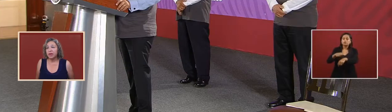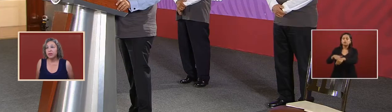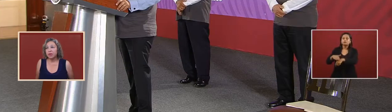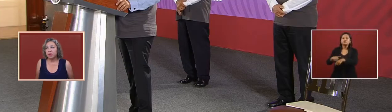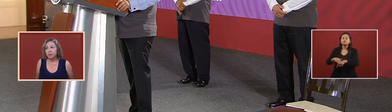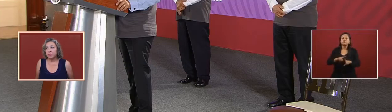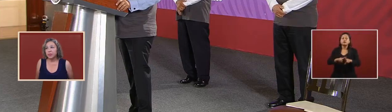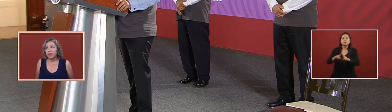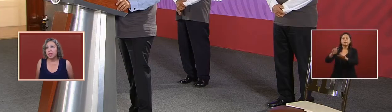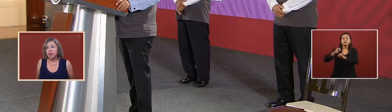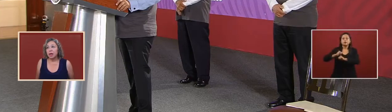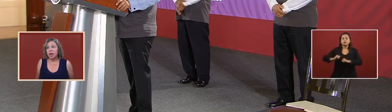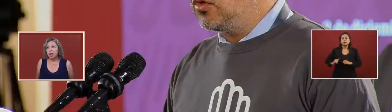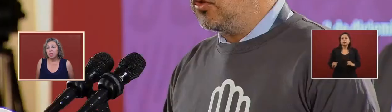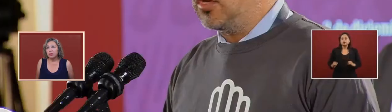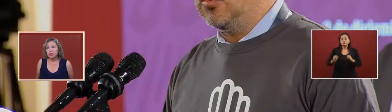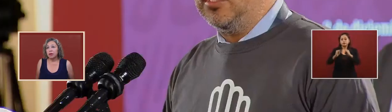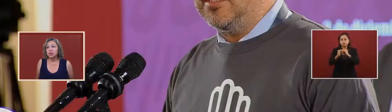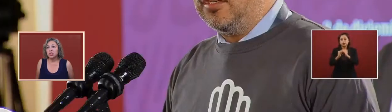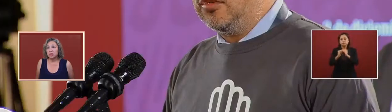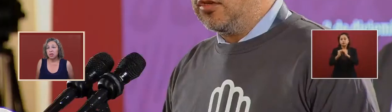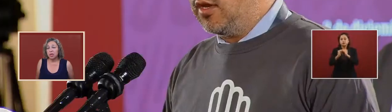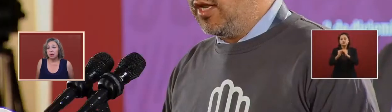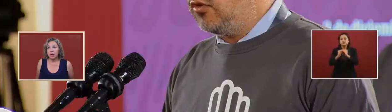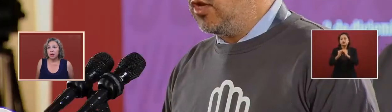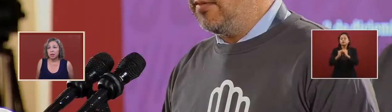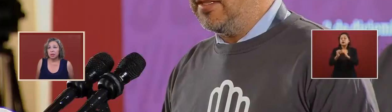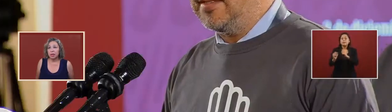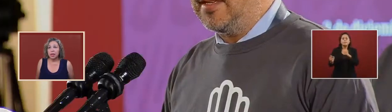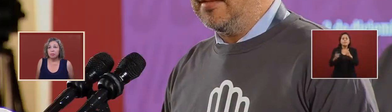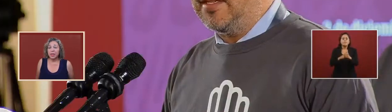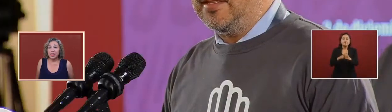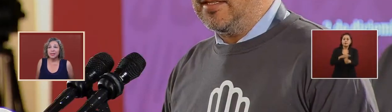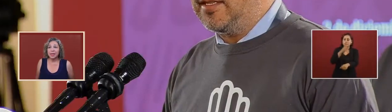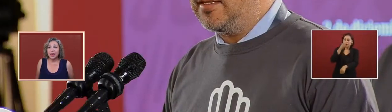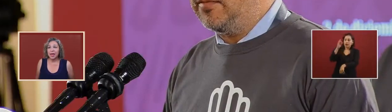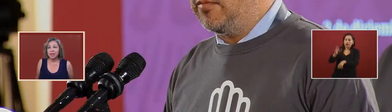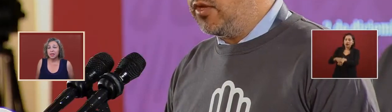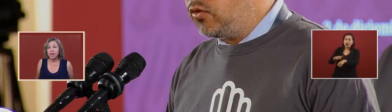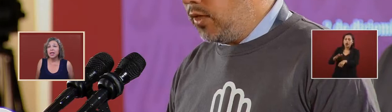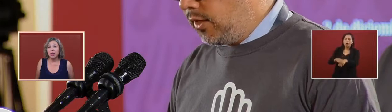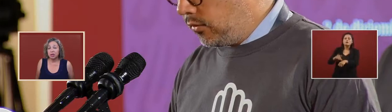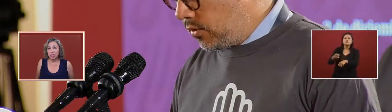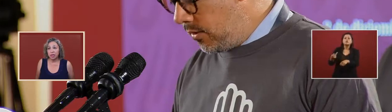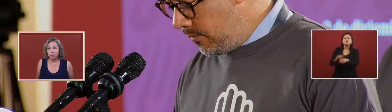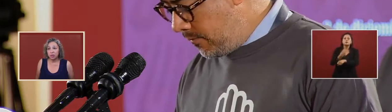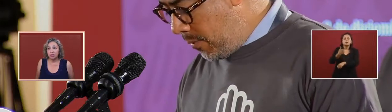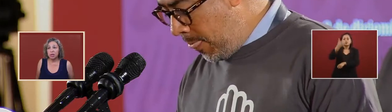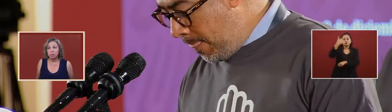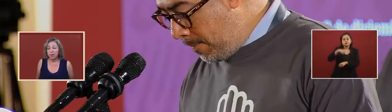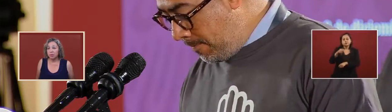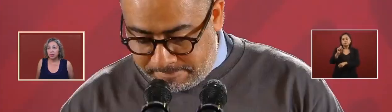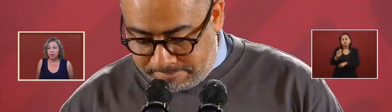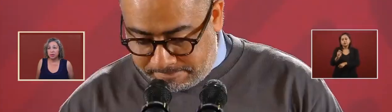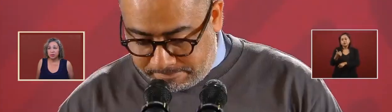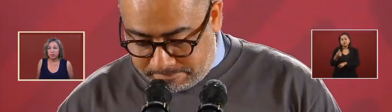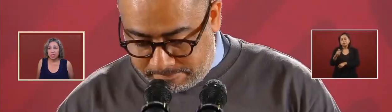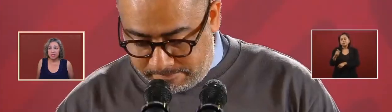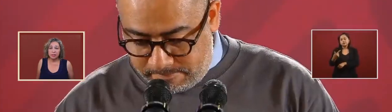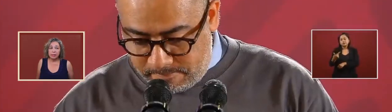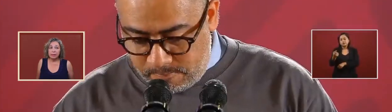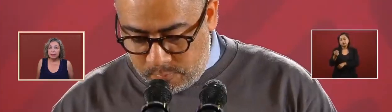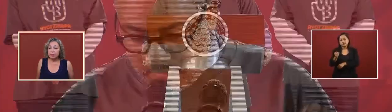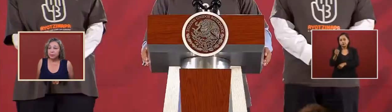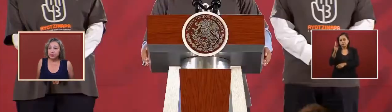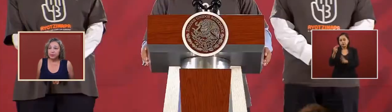the federal uh also the uh police that had any contact with those young people on those